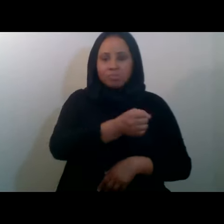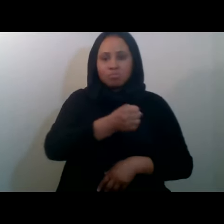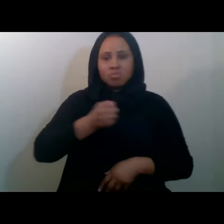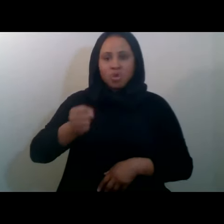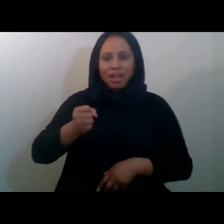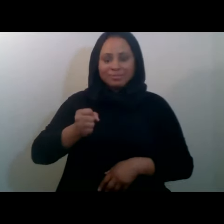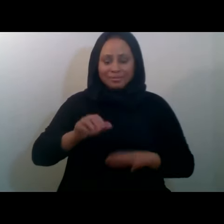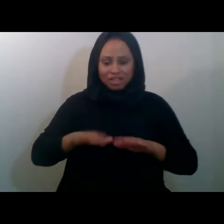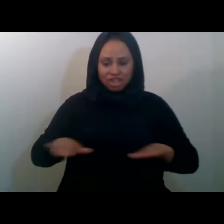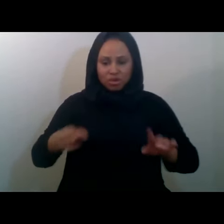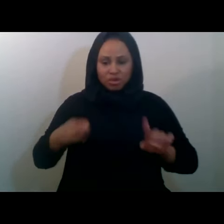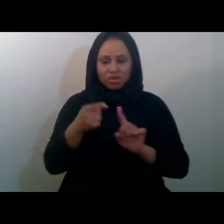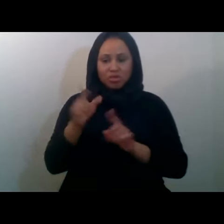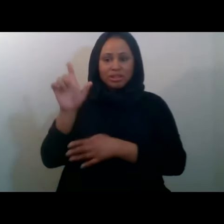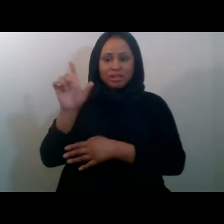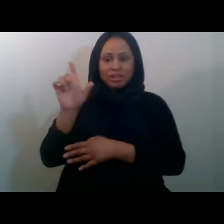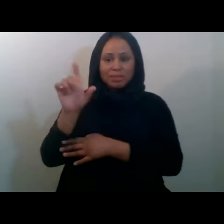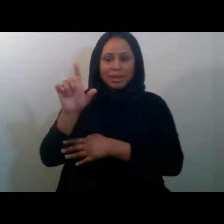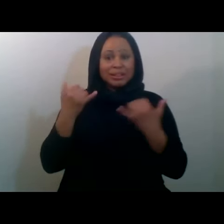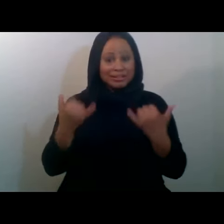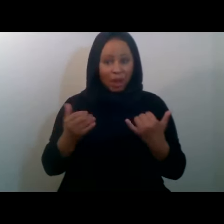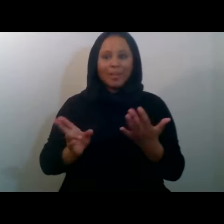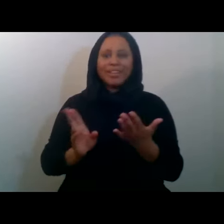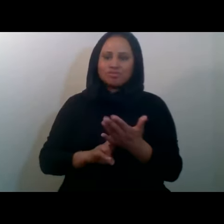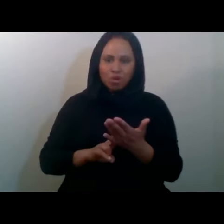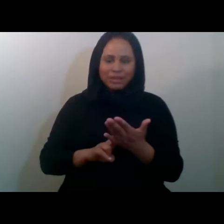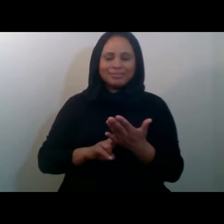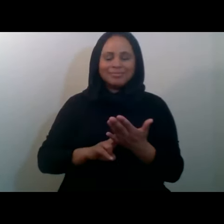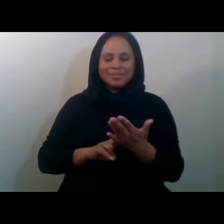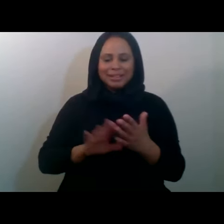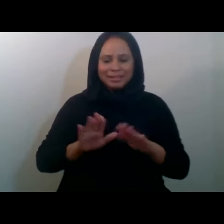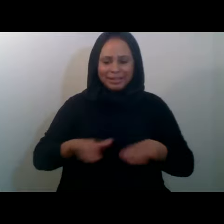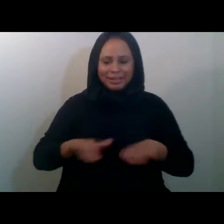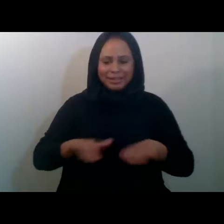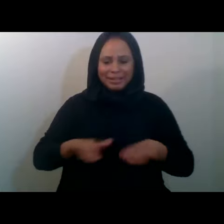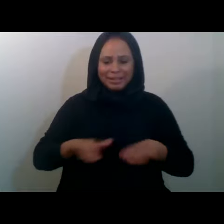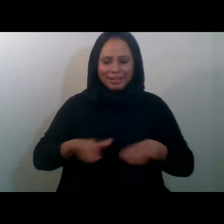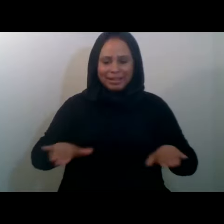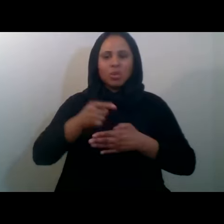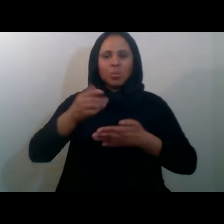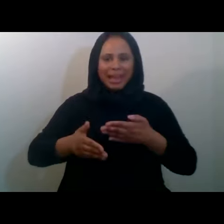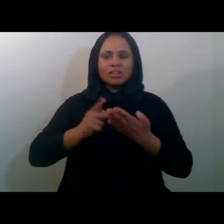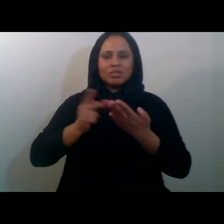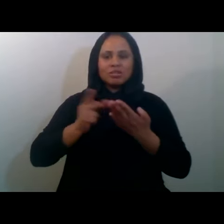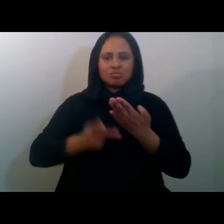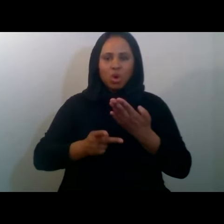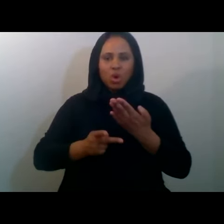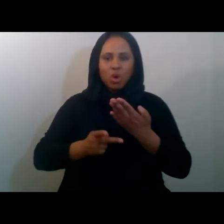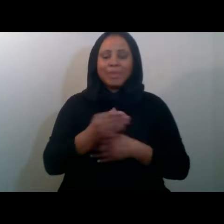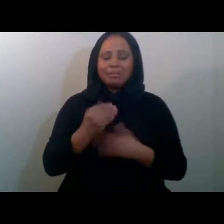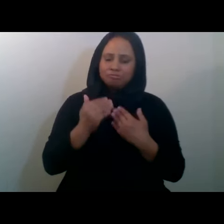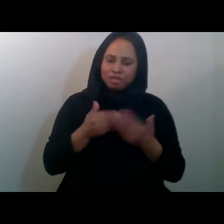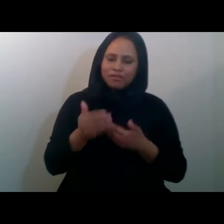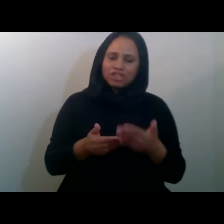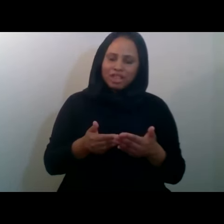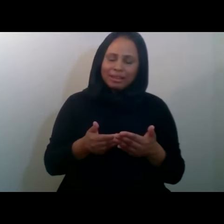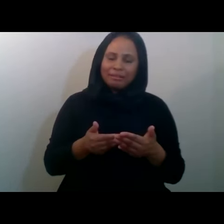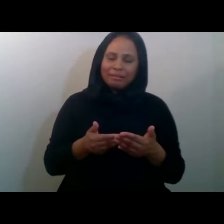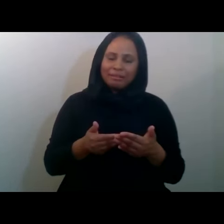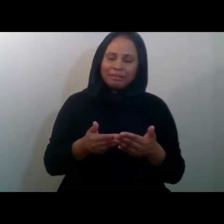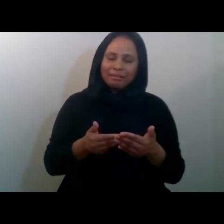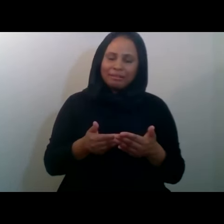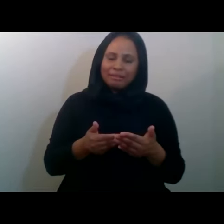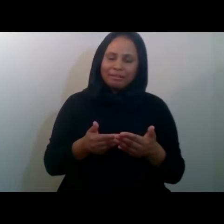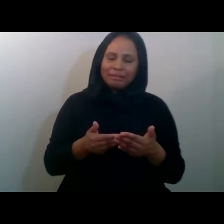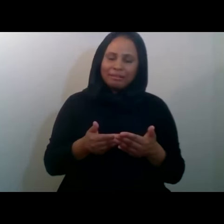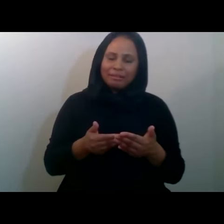enrolling themselves, enrolling their, their kids into the weekend program. And eventually, it, it, the next